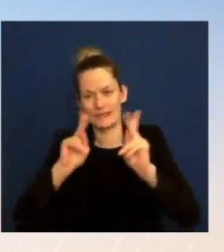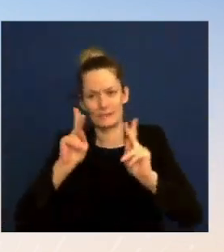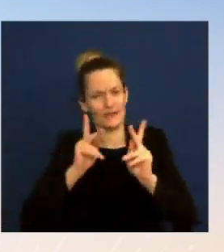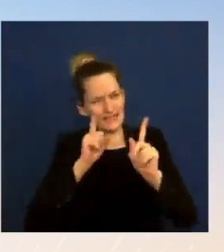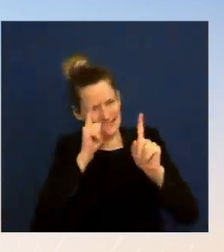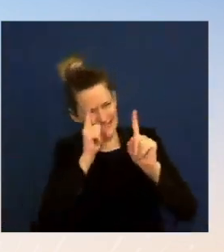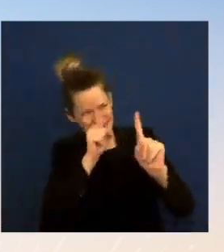the climate crisis. Just in